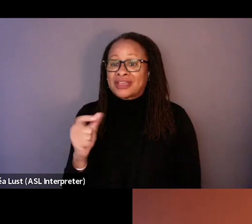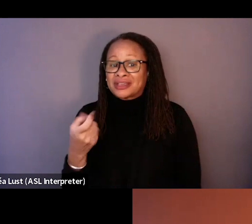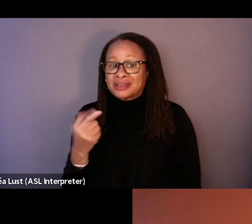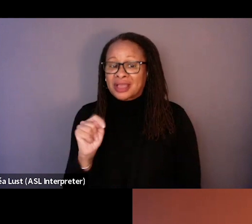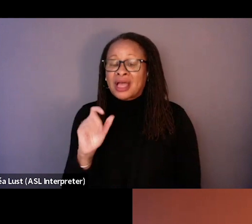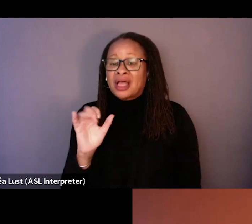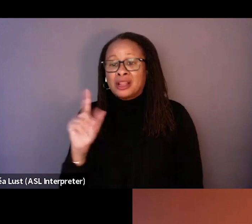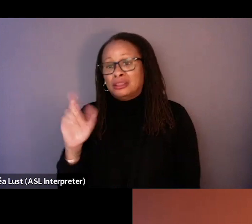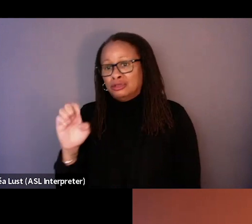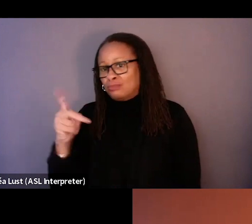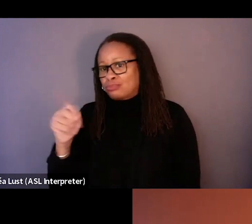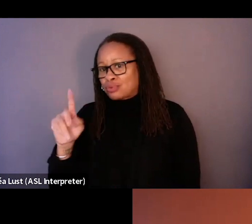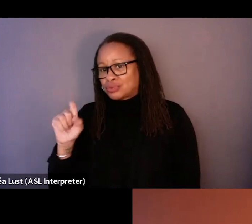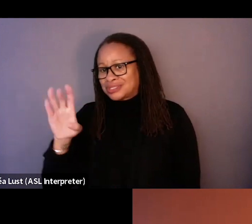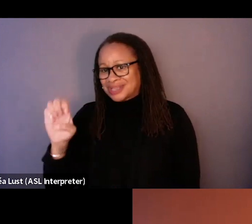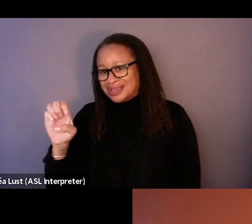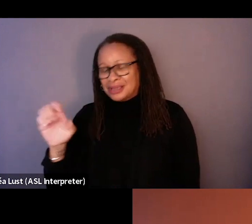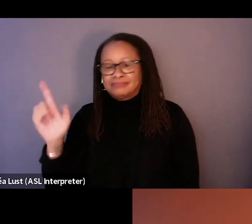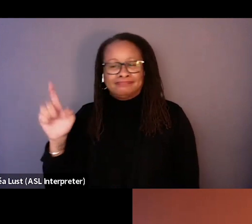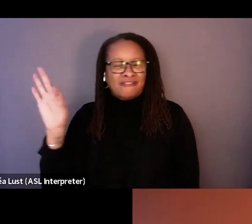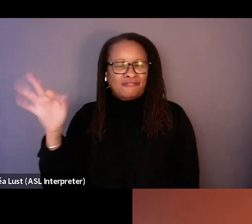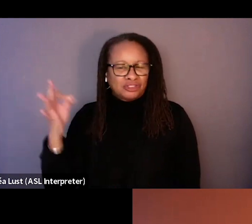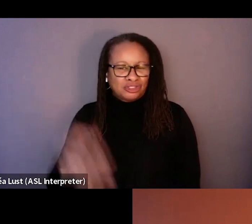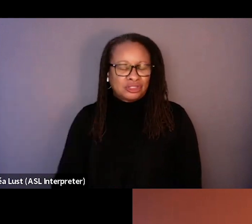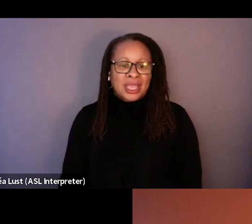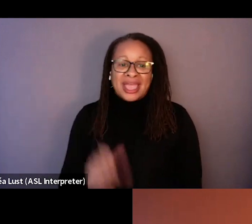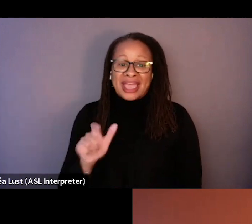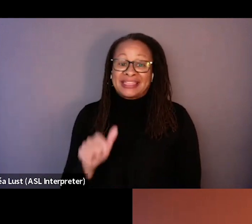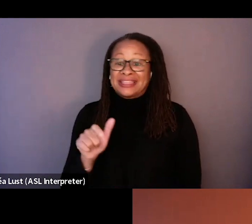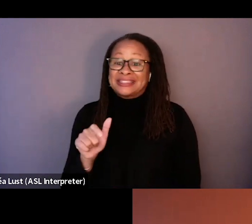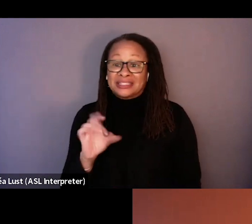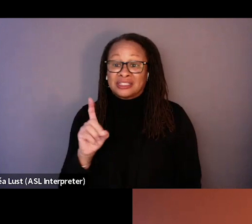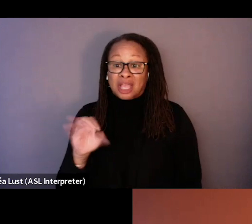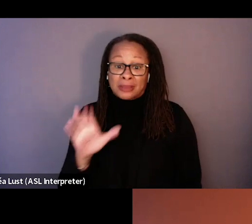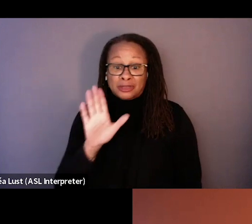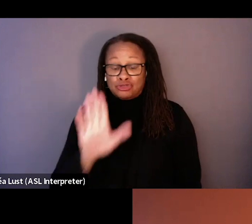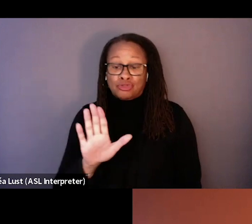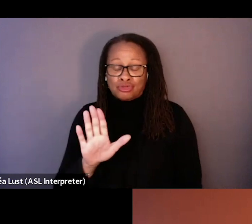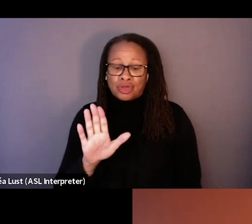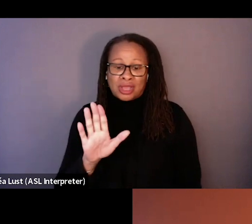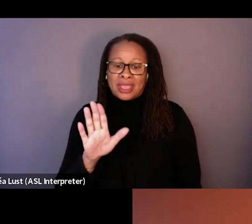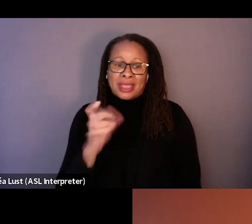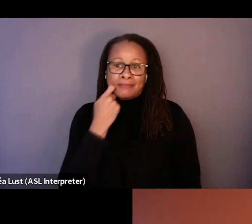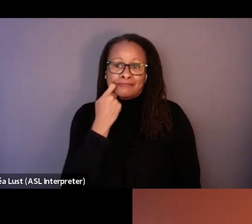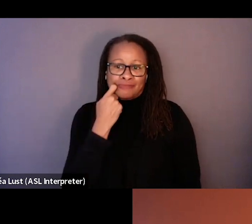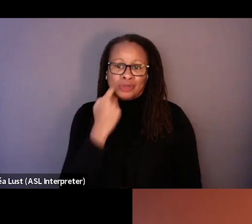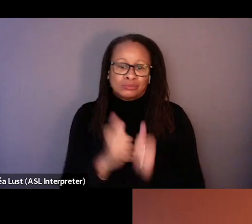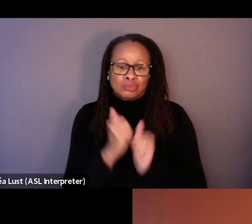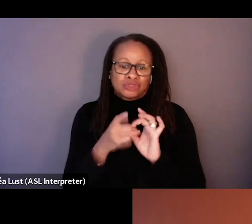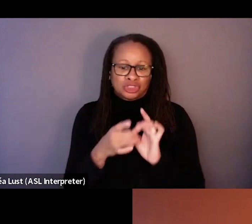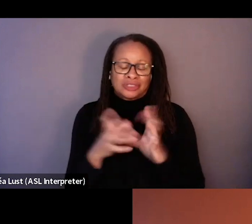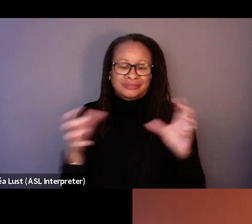here. And, and this film, this documentary is your, your, your latest collaboration together,